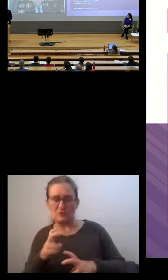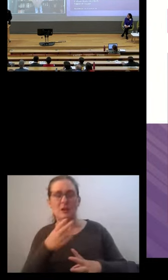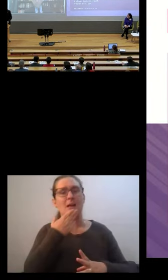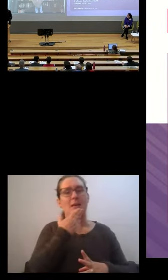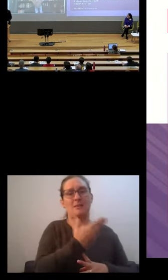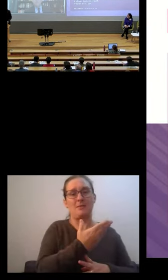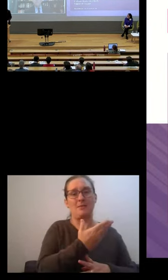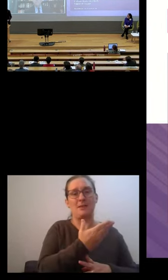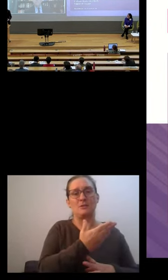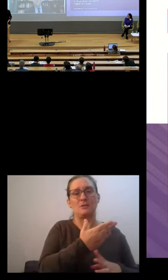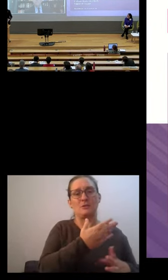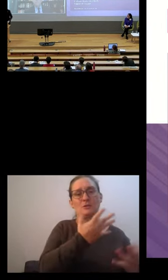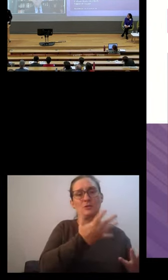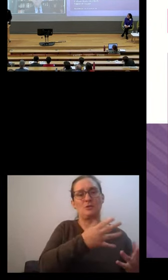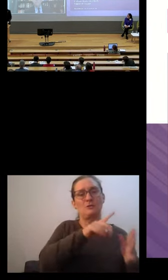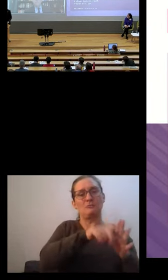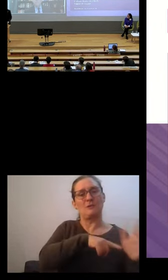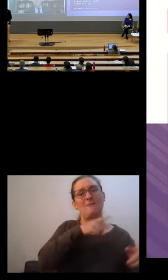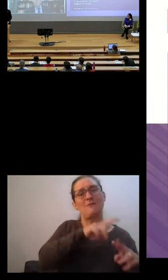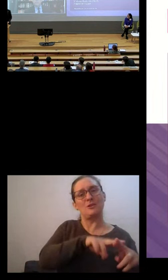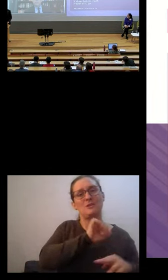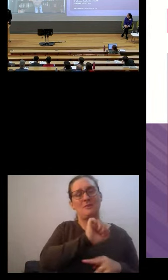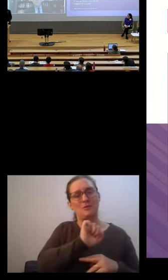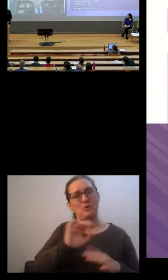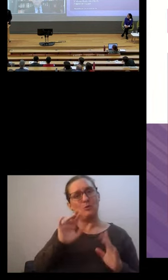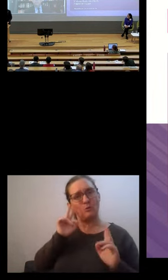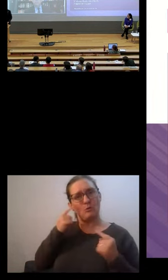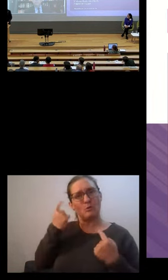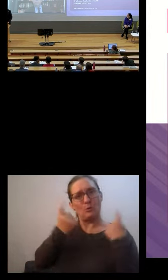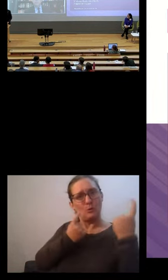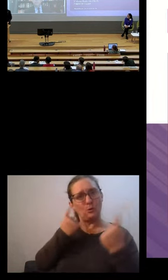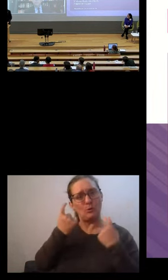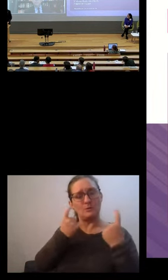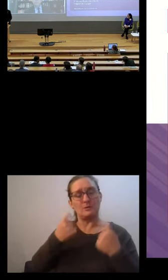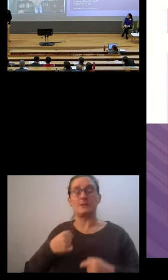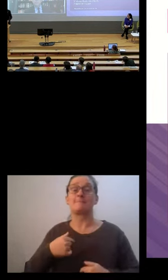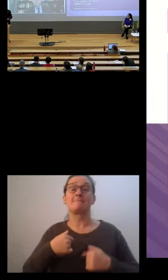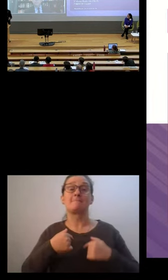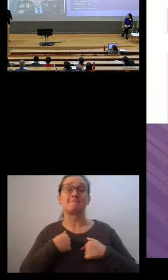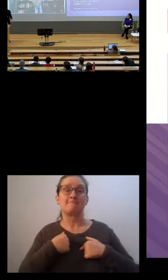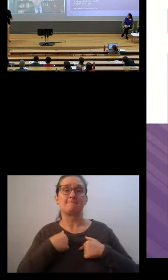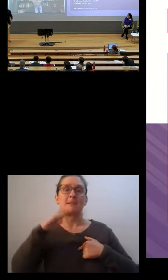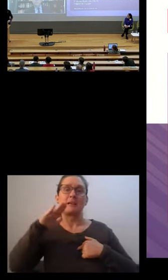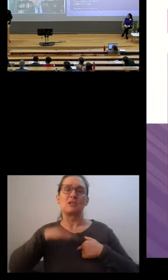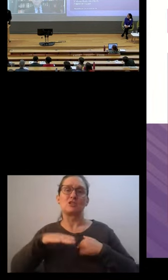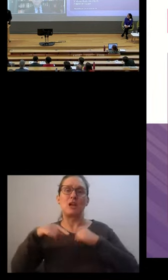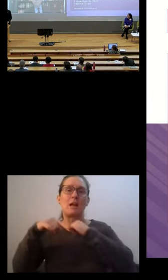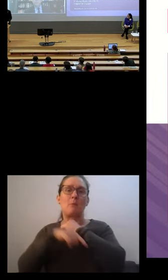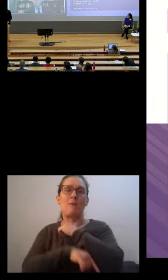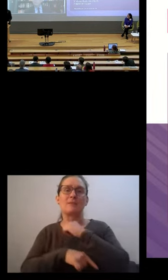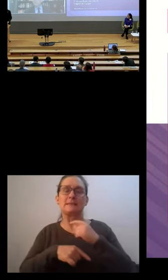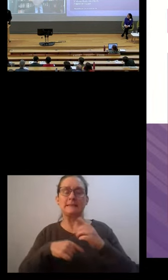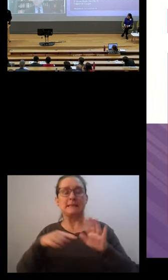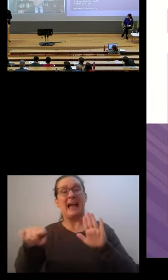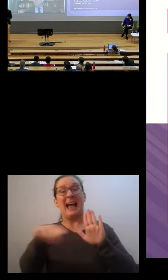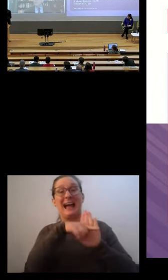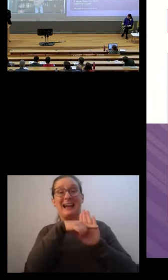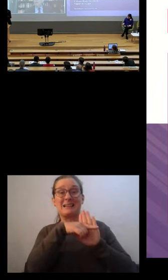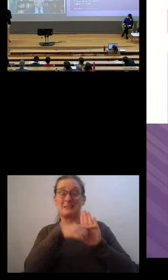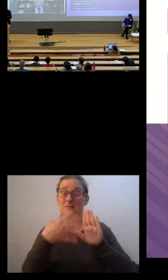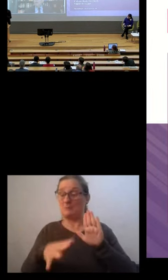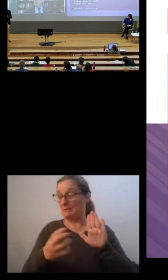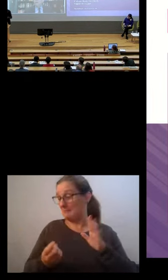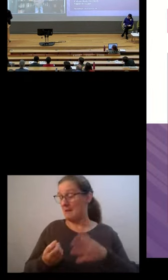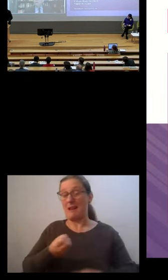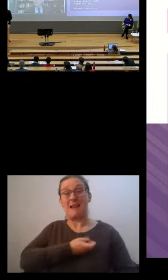those remarks. I took the Child Poverty Act through Parliament at the end of the last Labour government. And